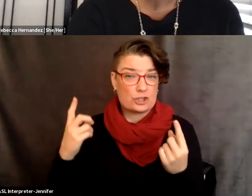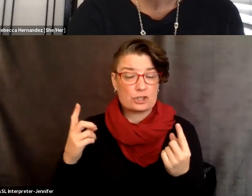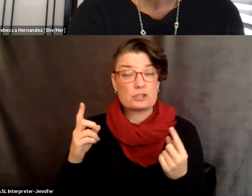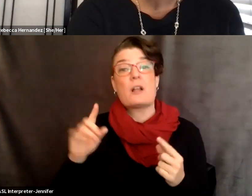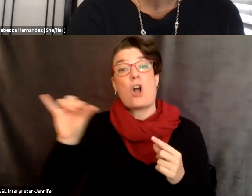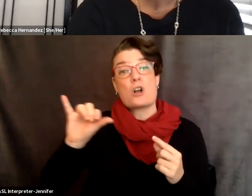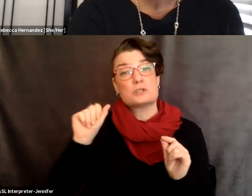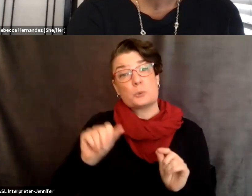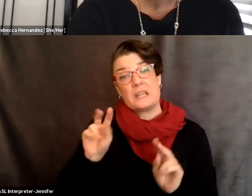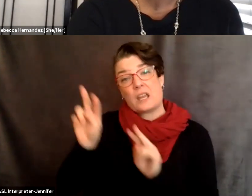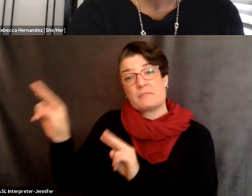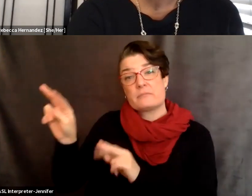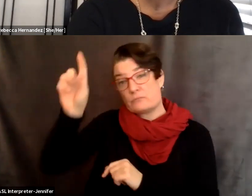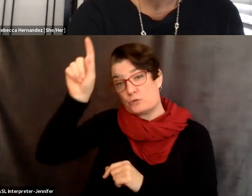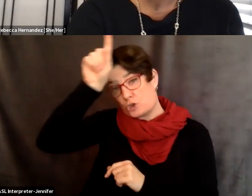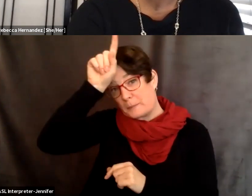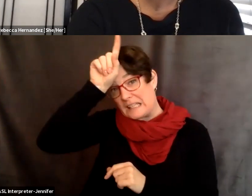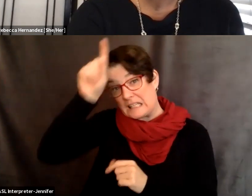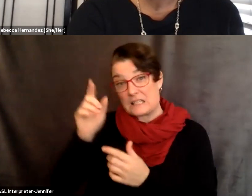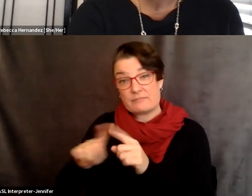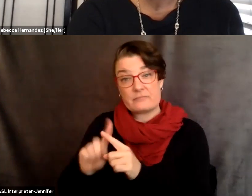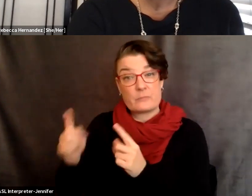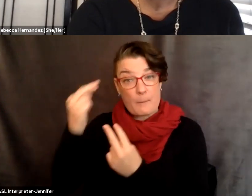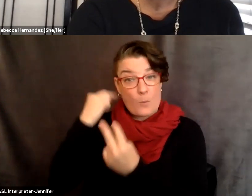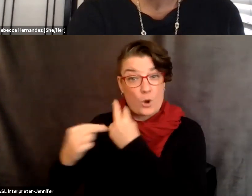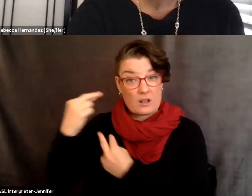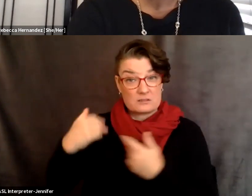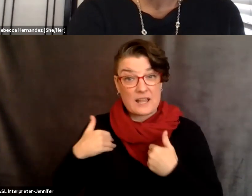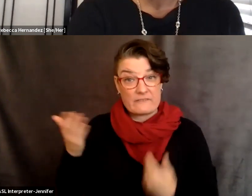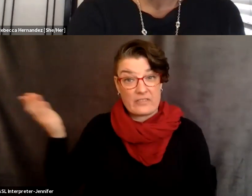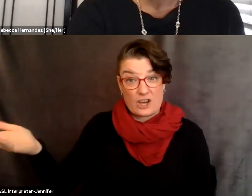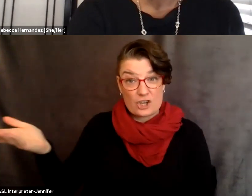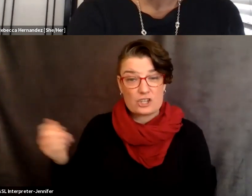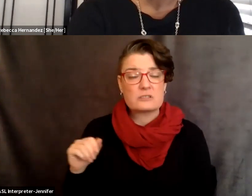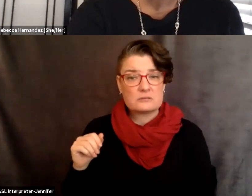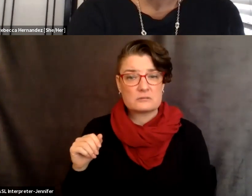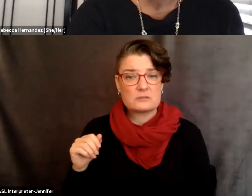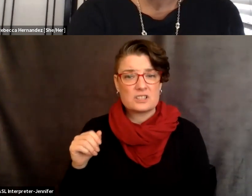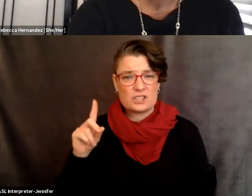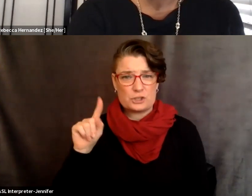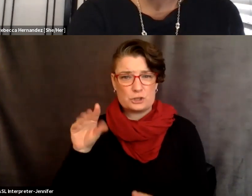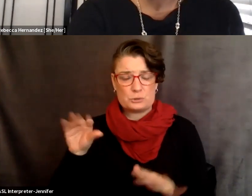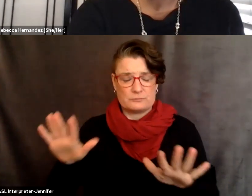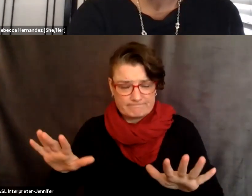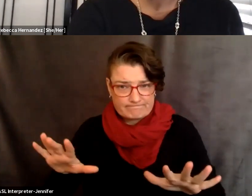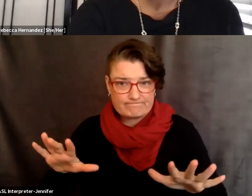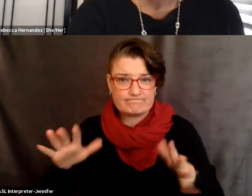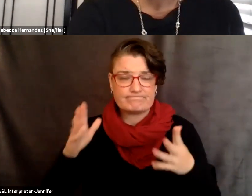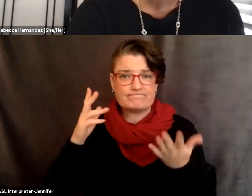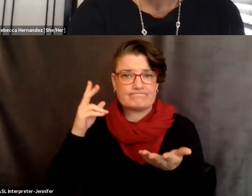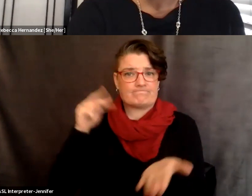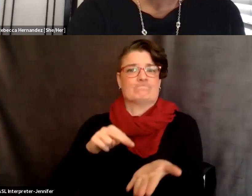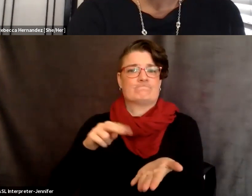to Germany, um, for some of the memorials there that, uh, reckon with the Holocaust. Um,